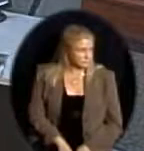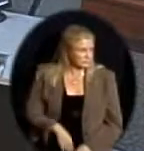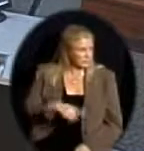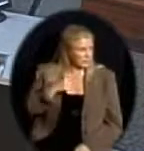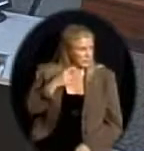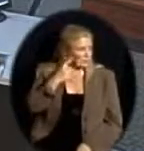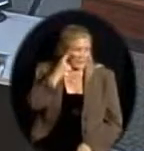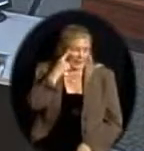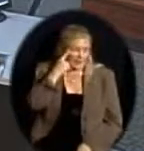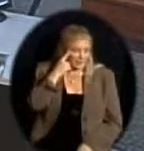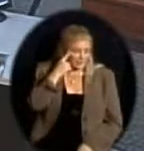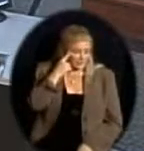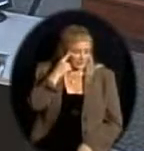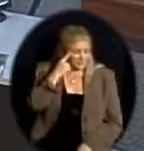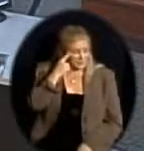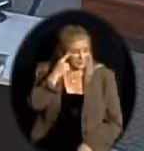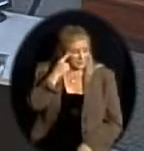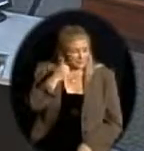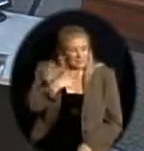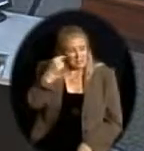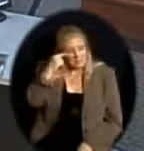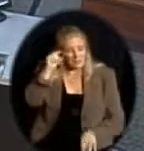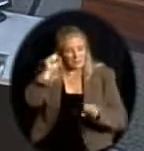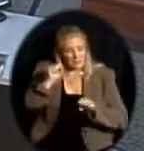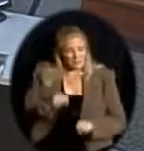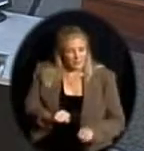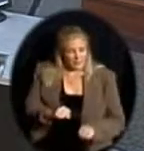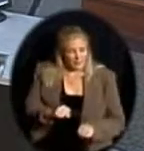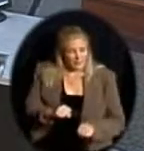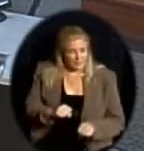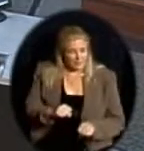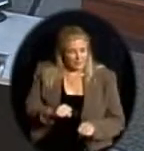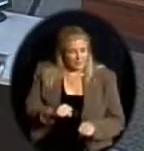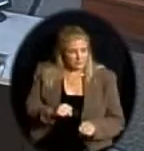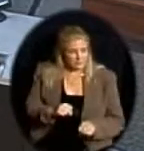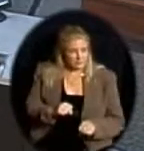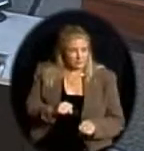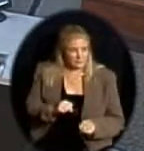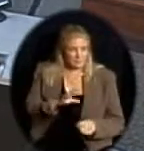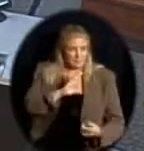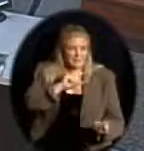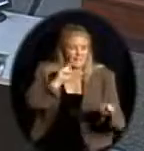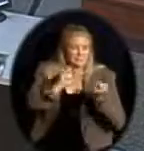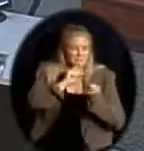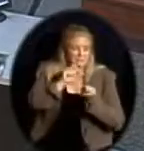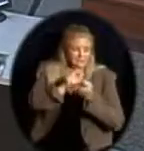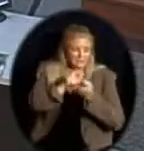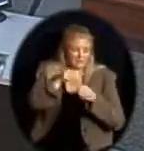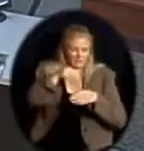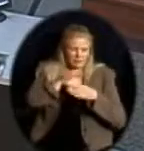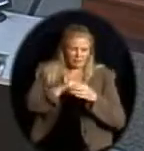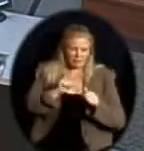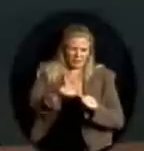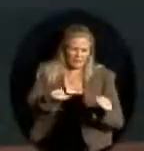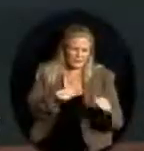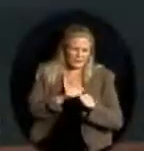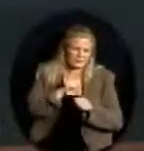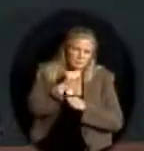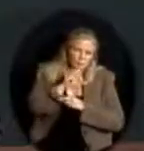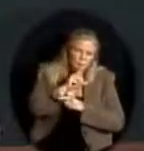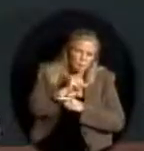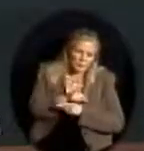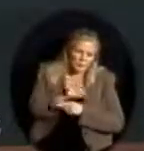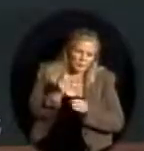is be specific in those areas that don't really make sense, that is